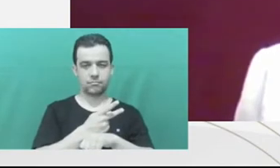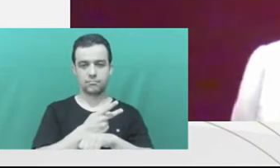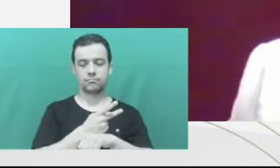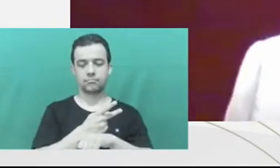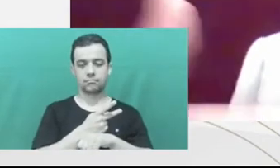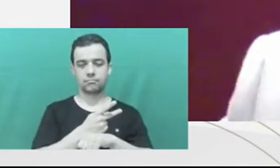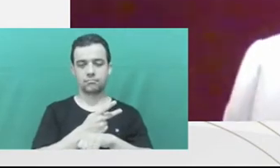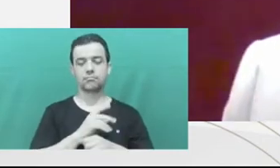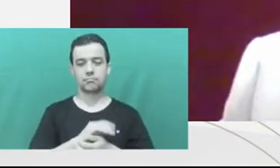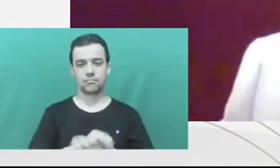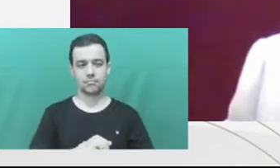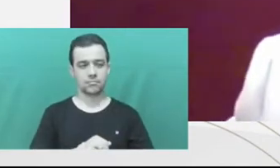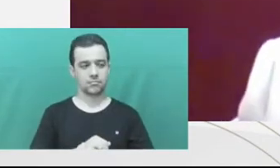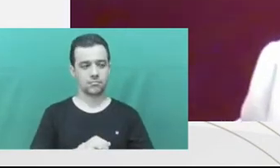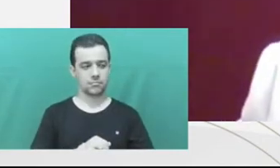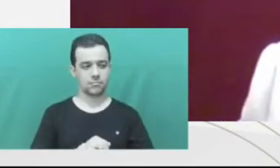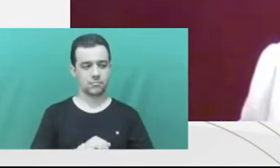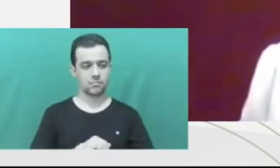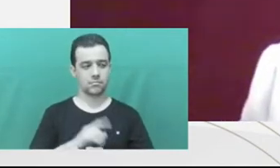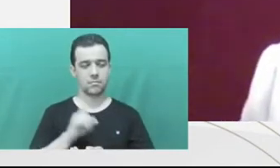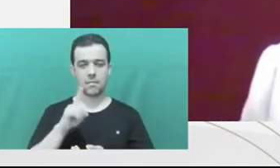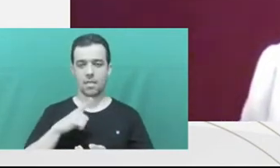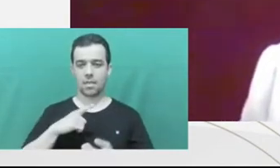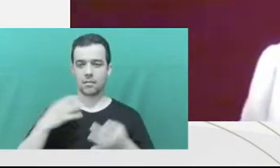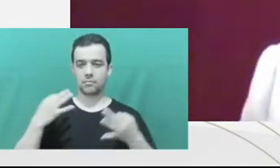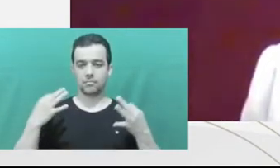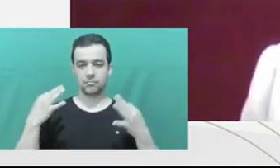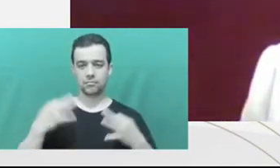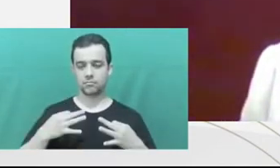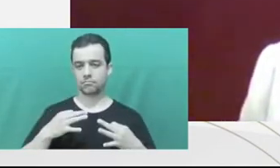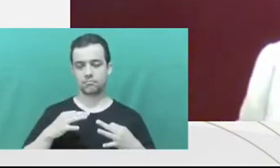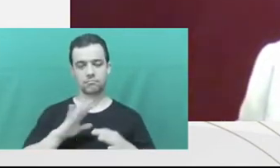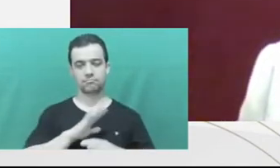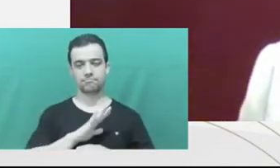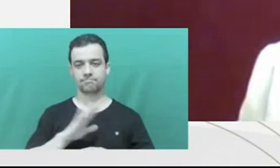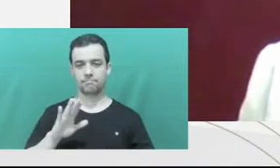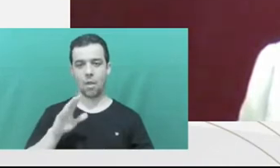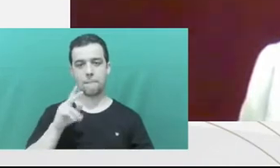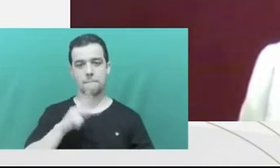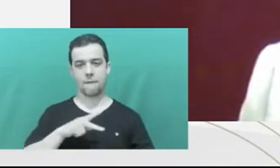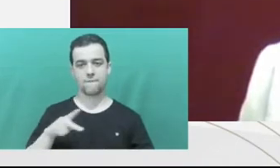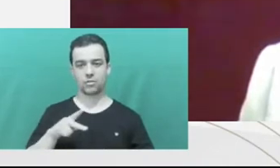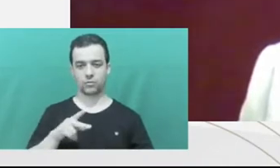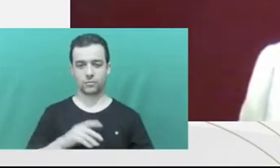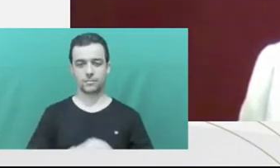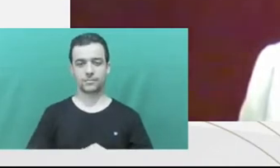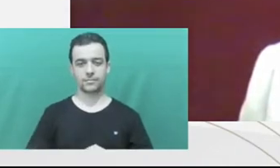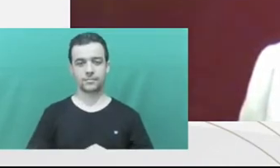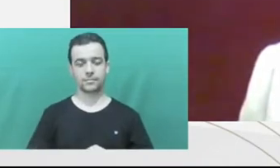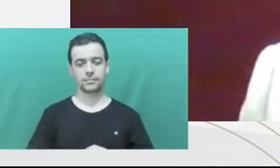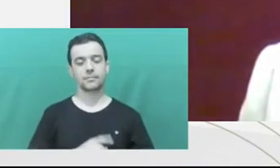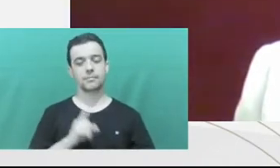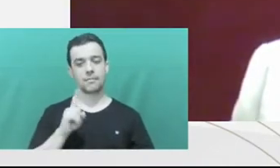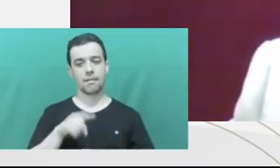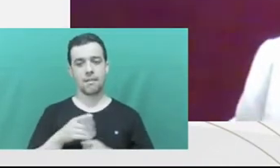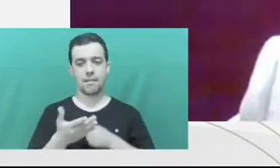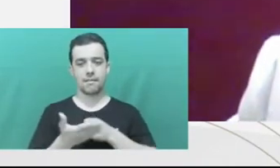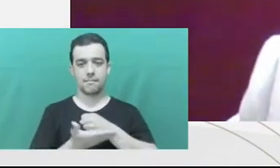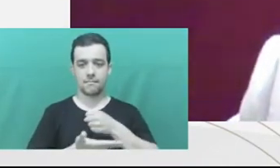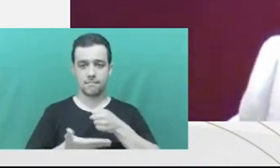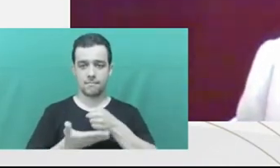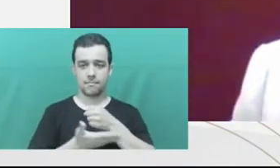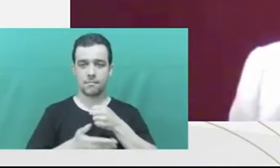John Birmingham, and which shows his excellence as a professor. So,